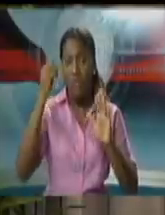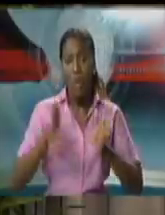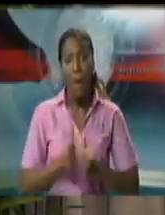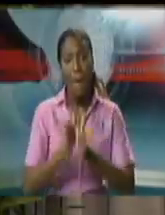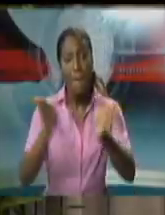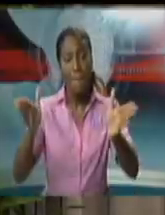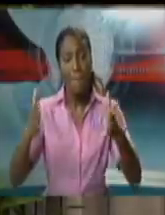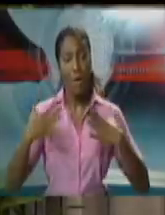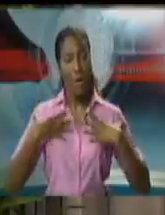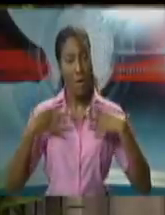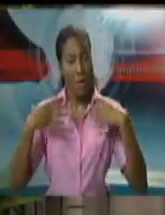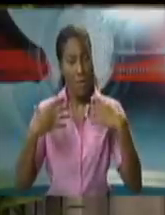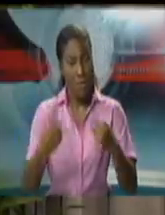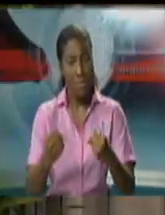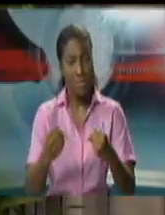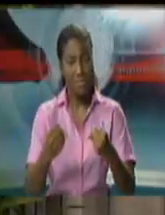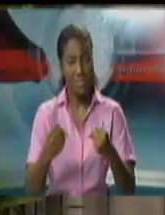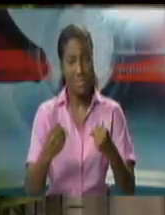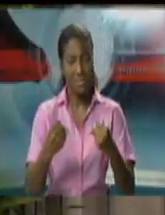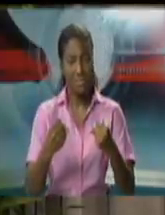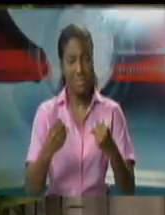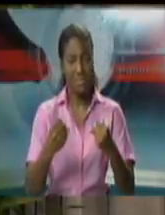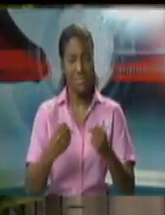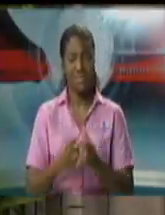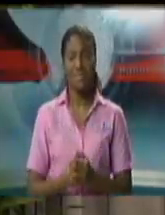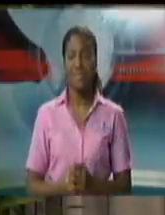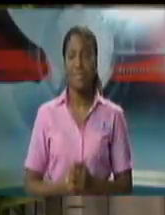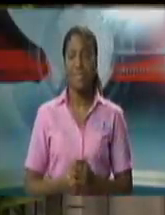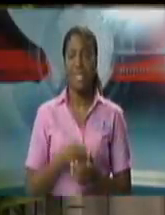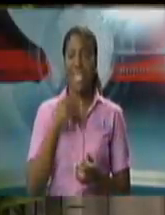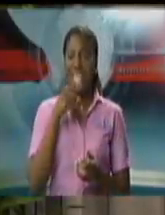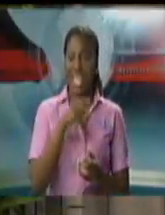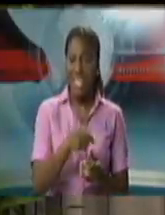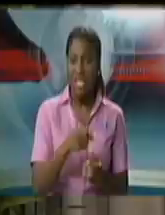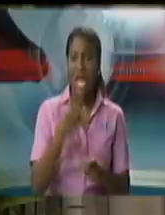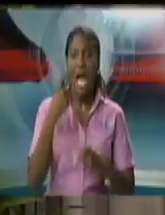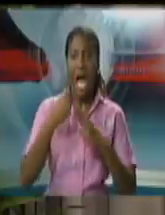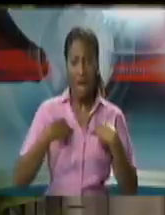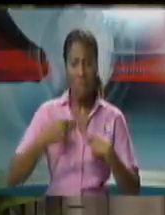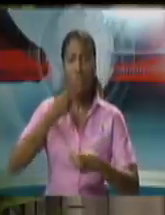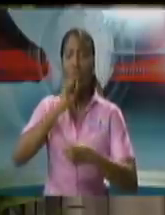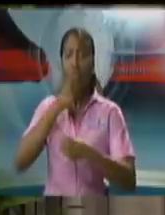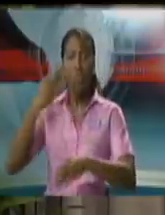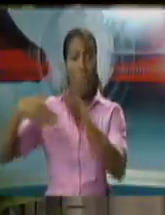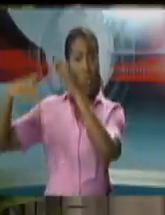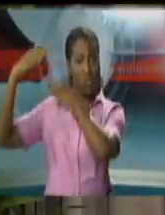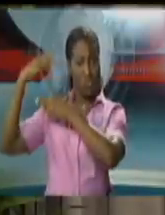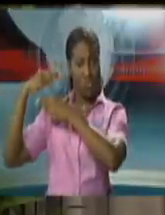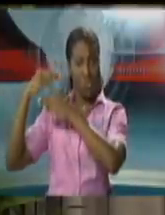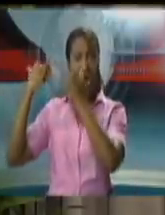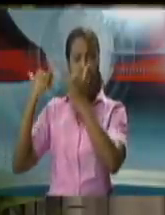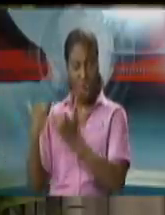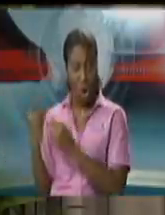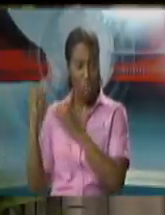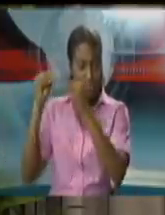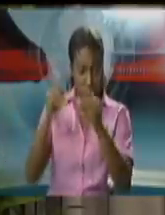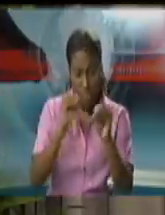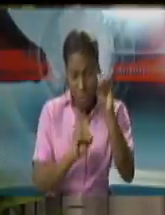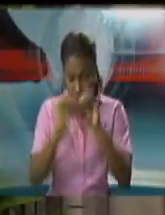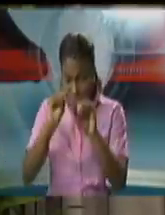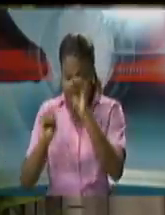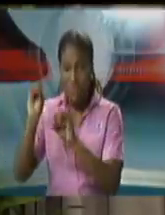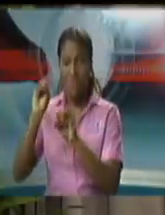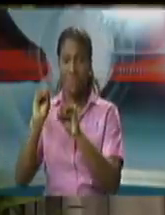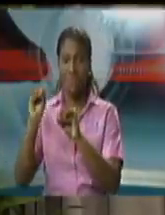10. It's a restatement of the previous regulations and also, very importantly,